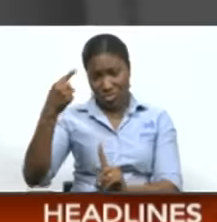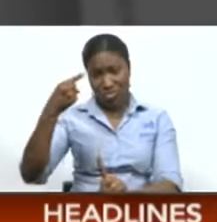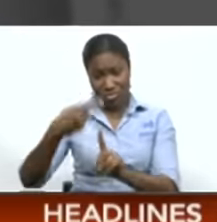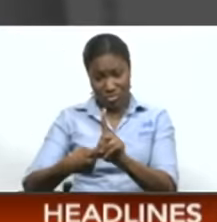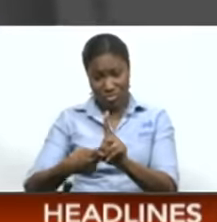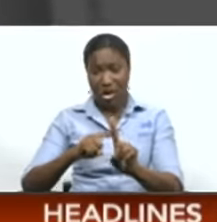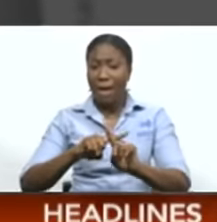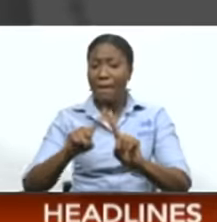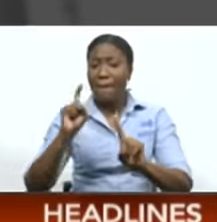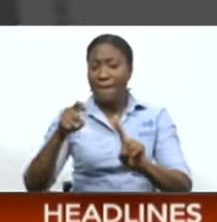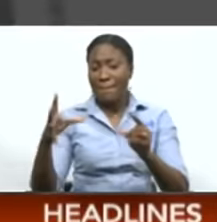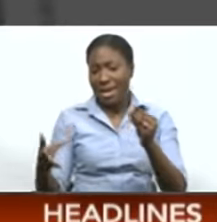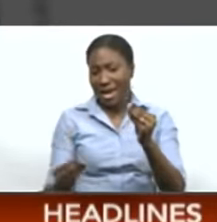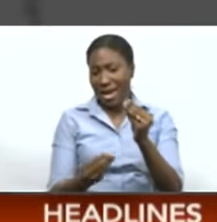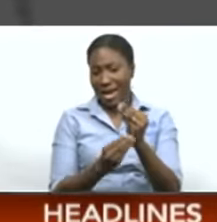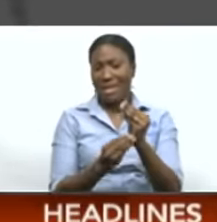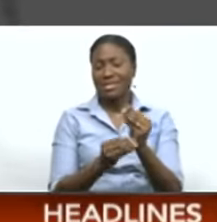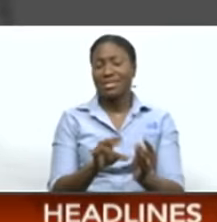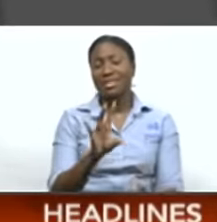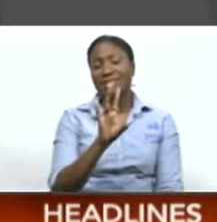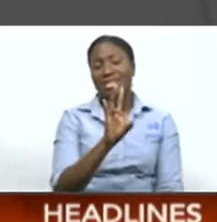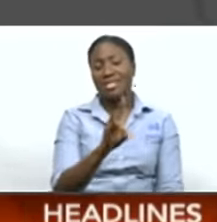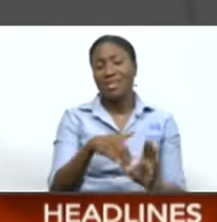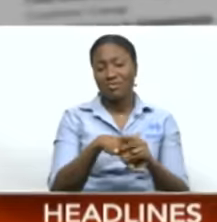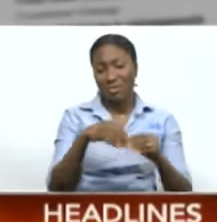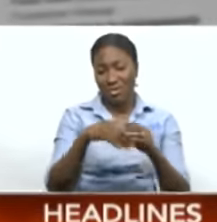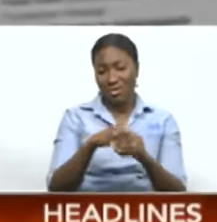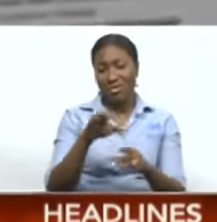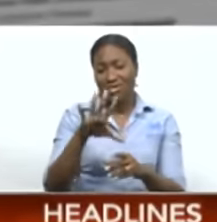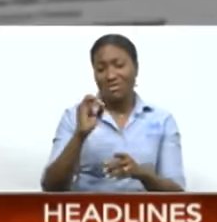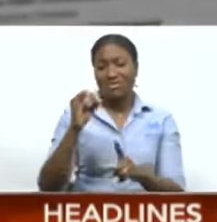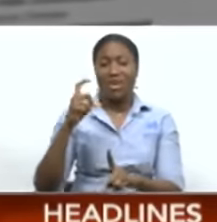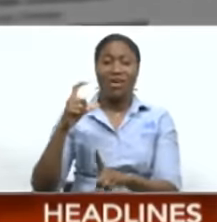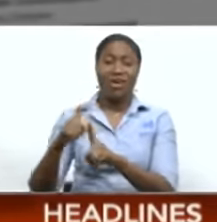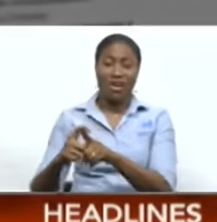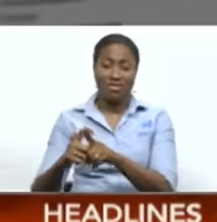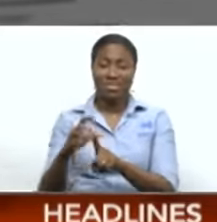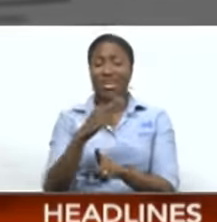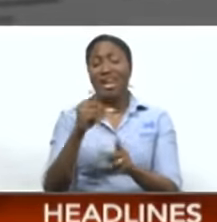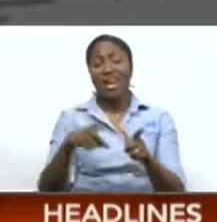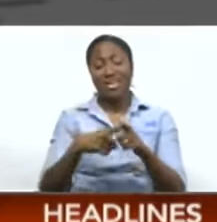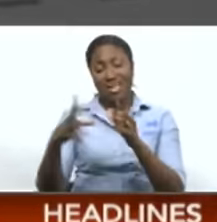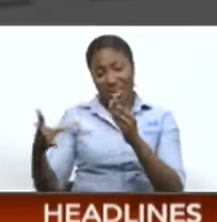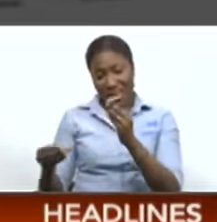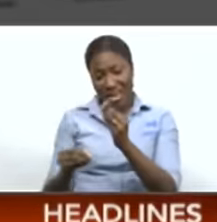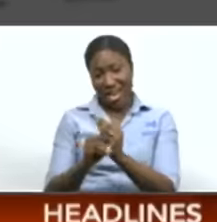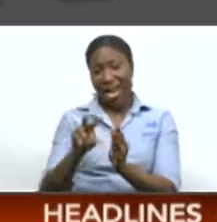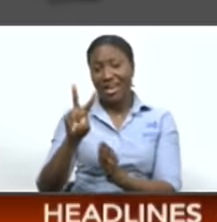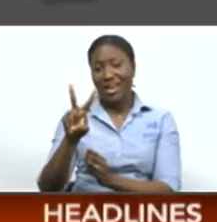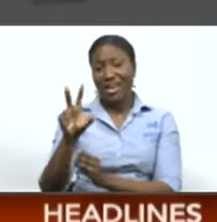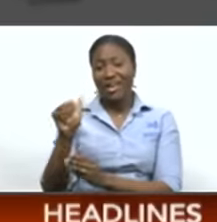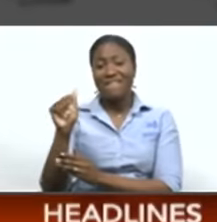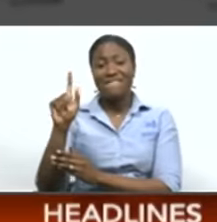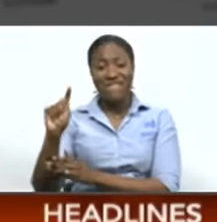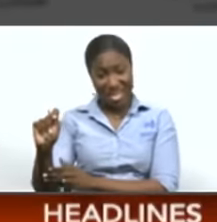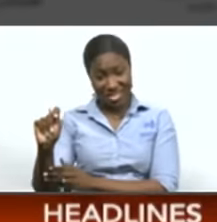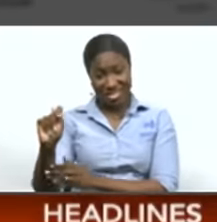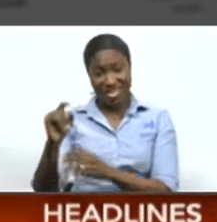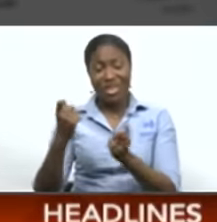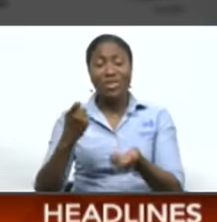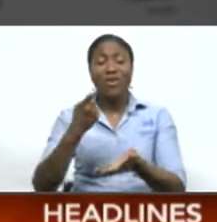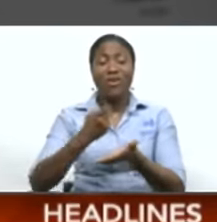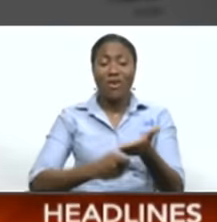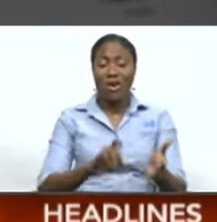the $7.50 customer fee up from $6. And then of course, 12.5% VAT. And that takes me now to